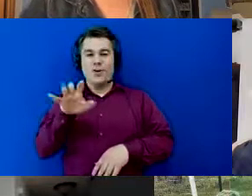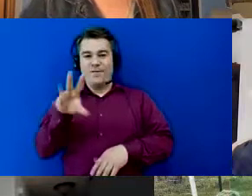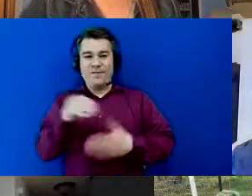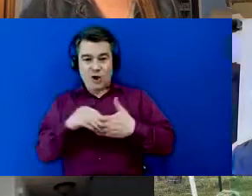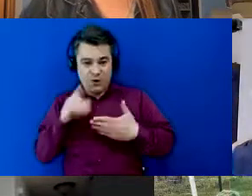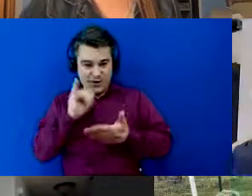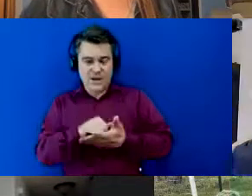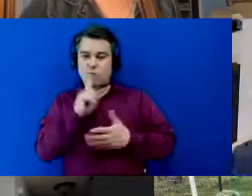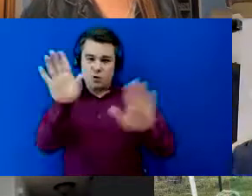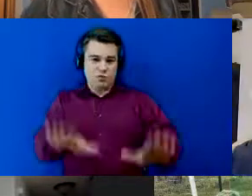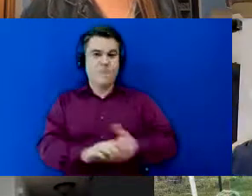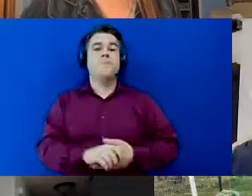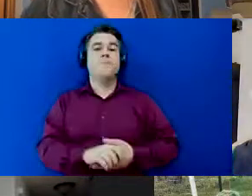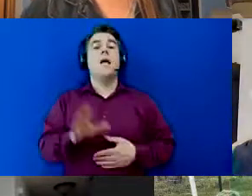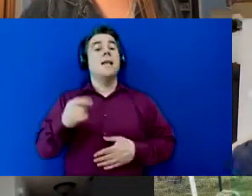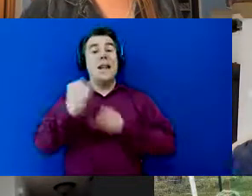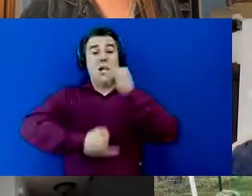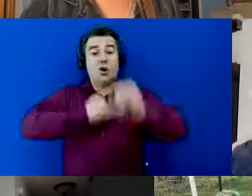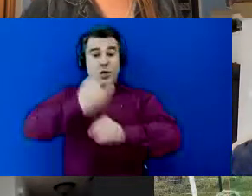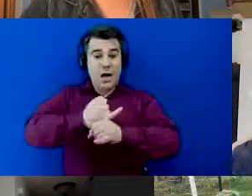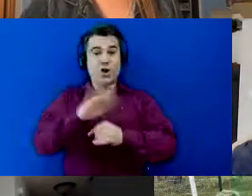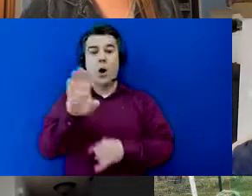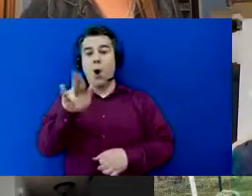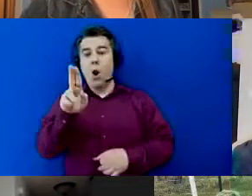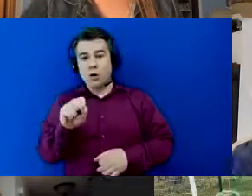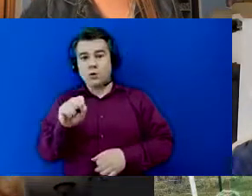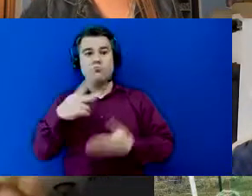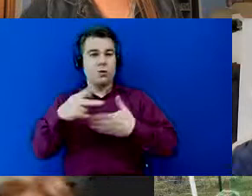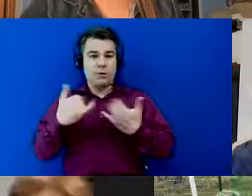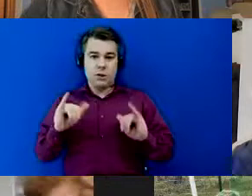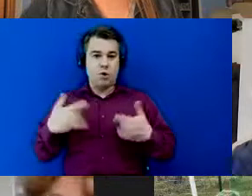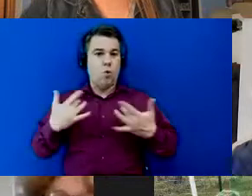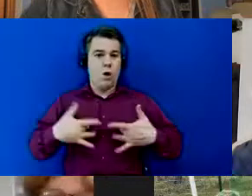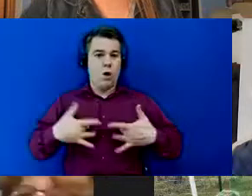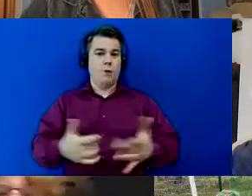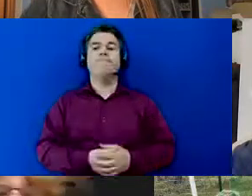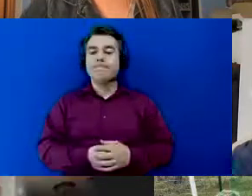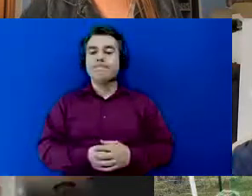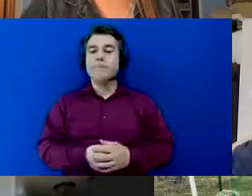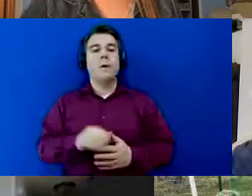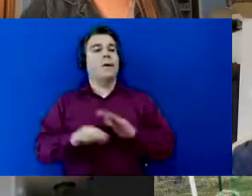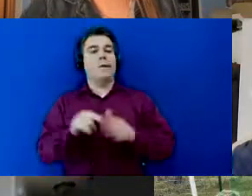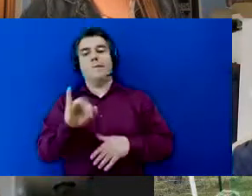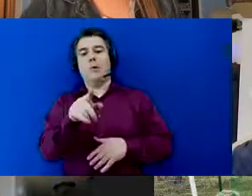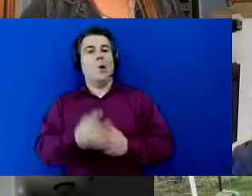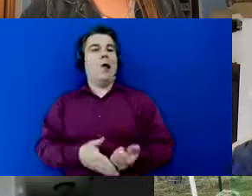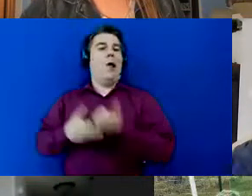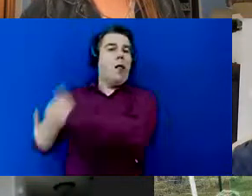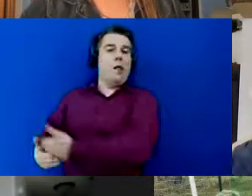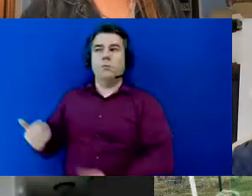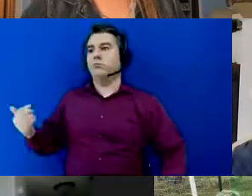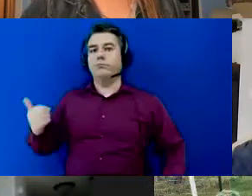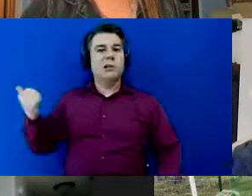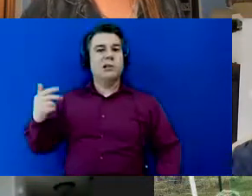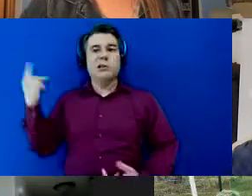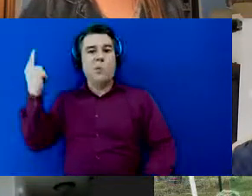phenomenal and then the international bonus pool is program is still going on um so basically if you help a someone in mexico